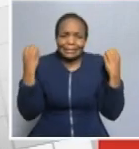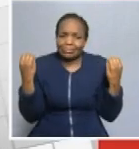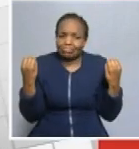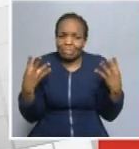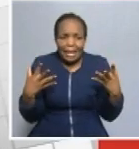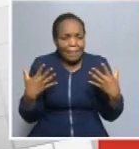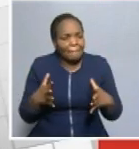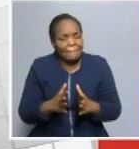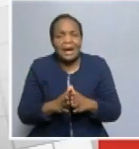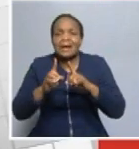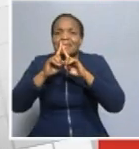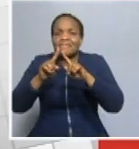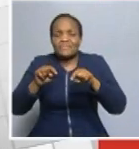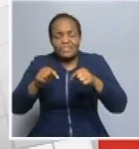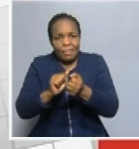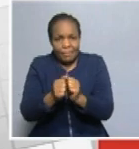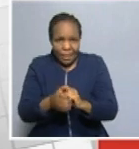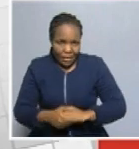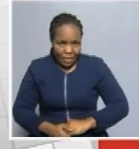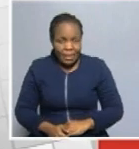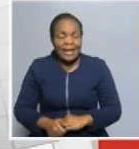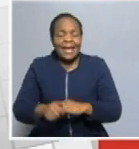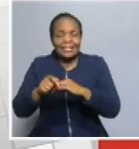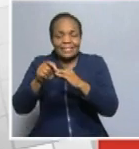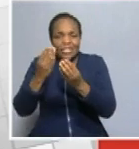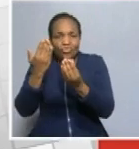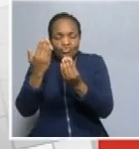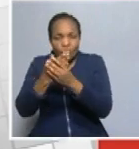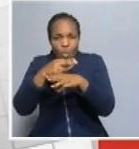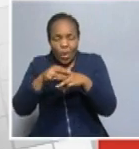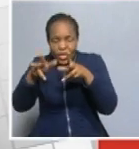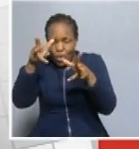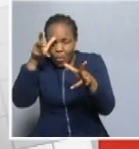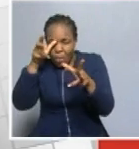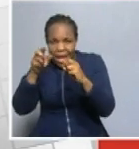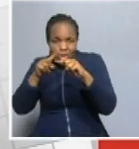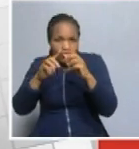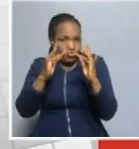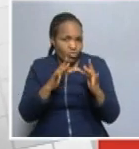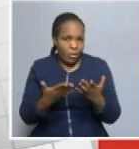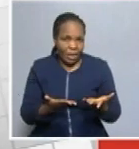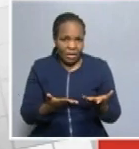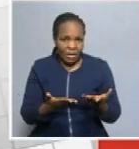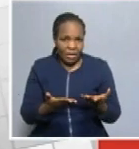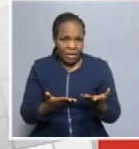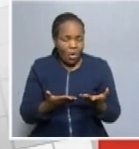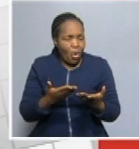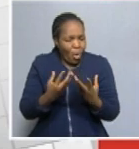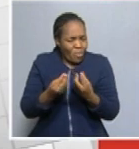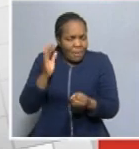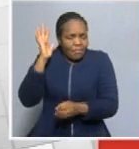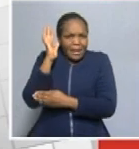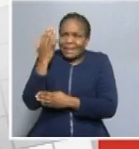and also becoming used to distance learning. Learners have not been used to this type of teaching in the past,